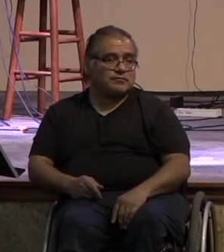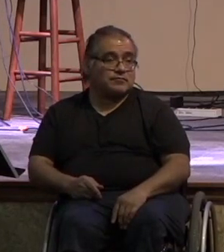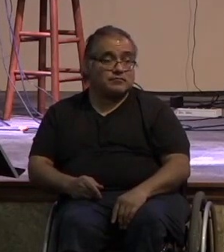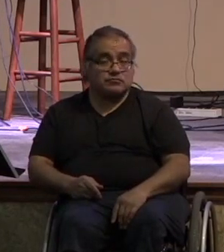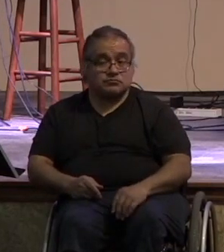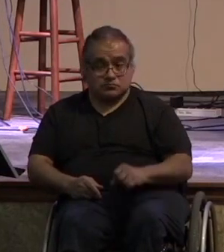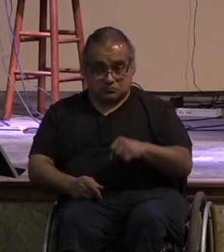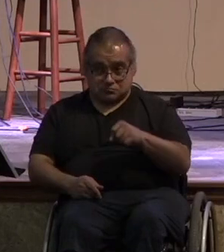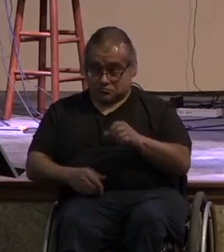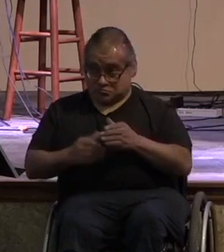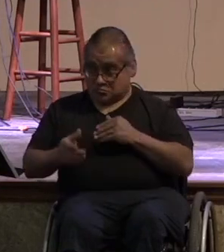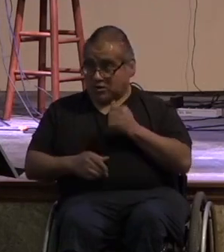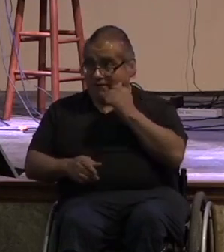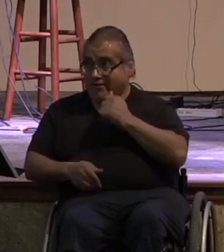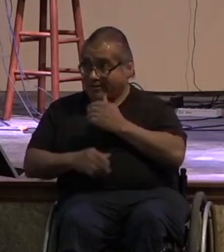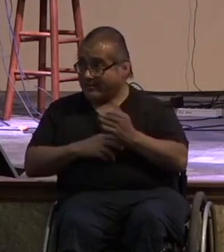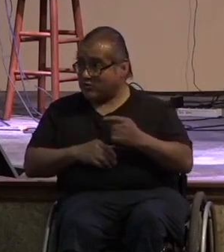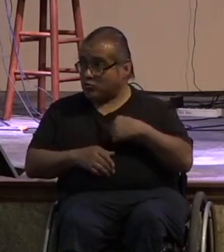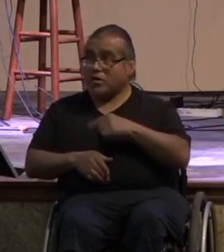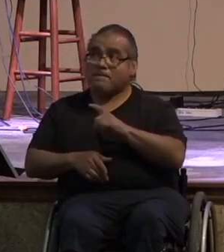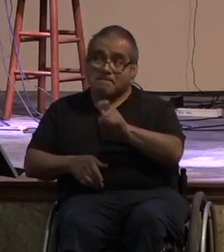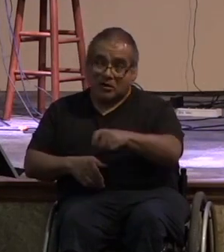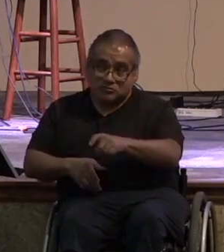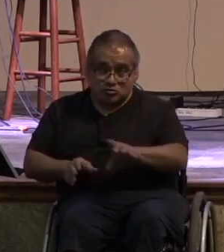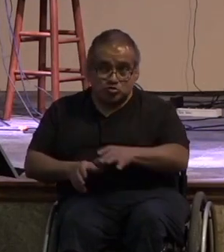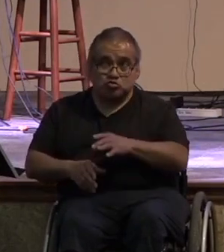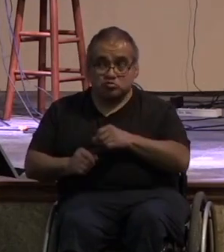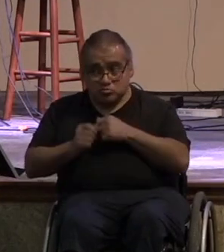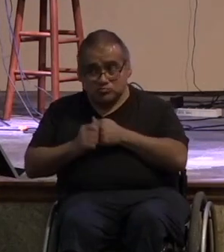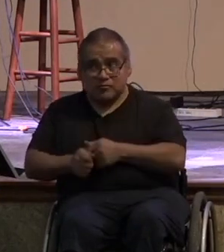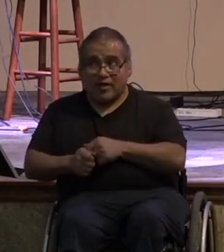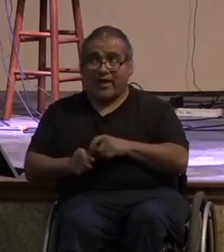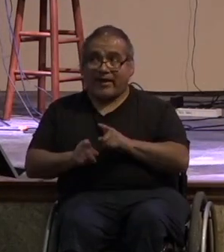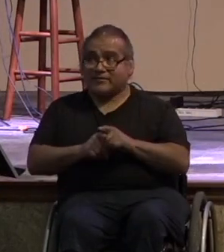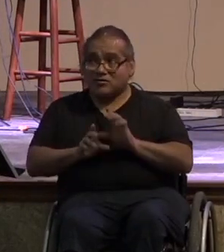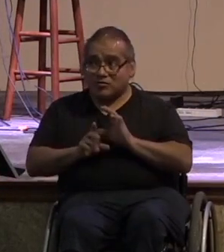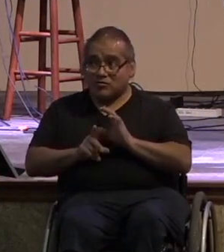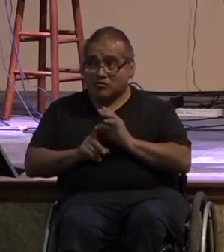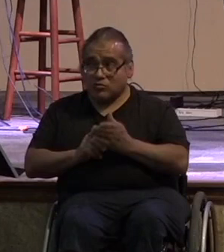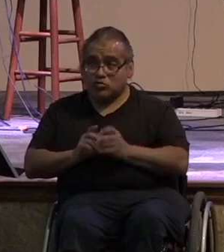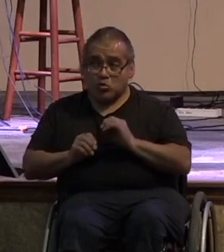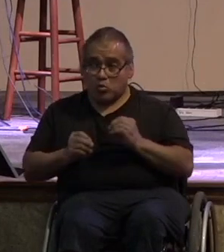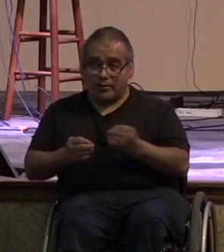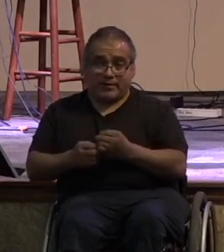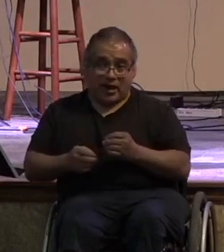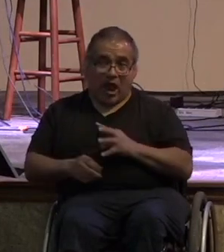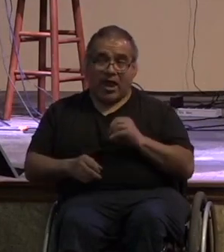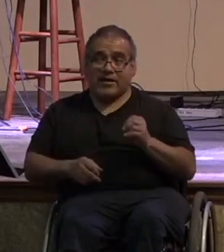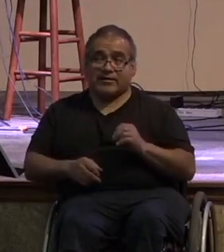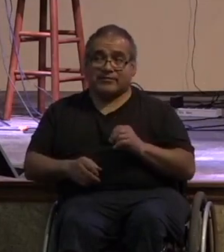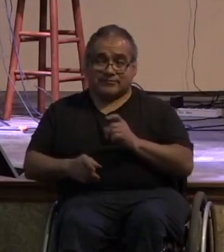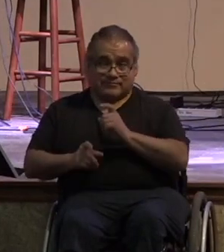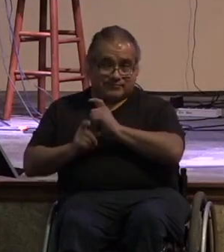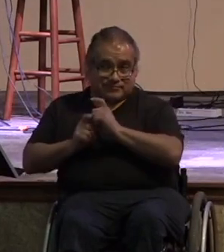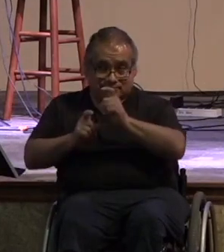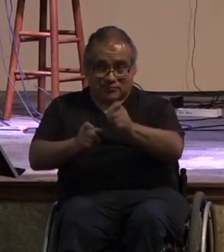so yes even in the practical things that we have to do as an organization in this culture in this time in this place it does bring glory to